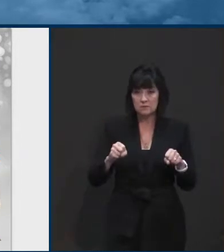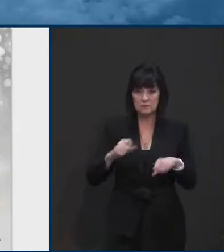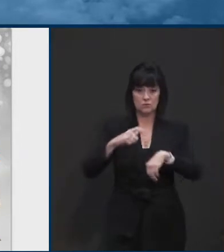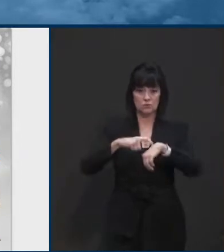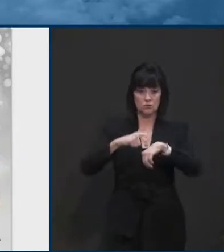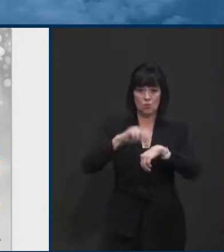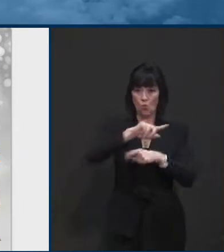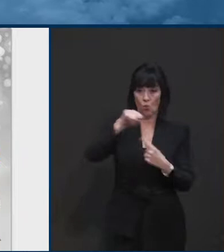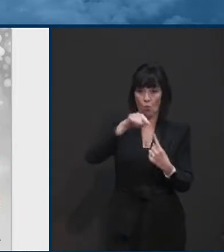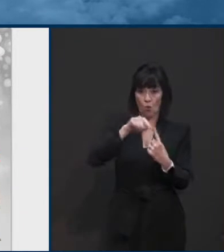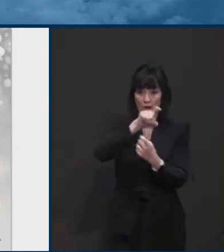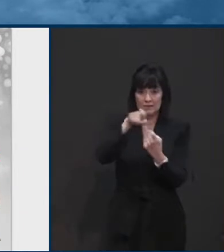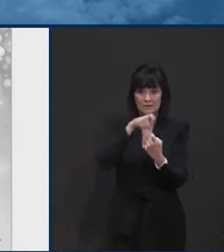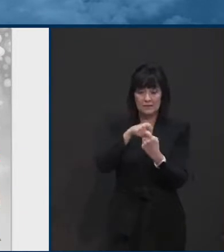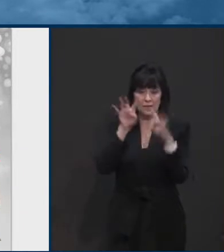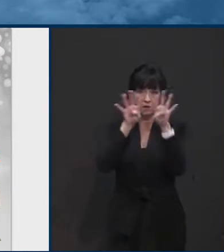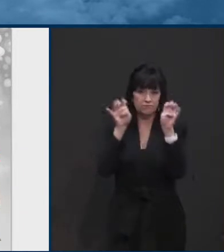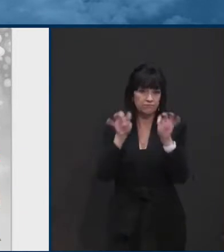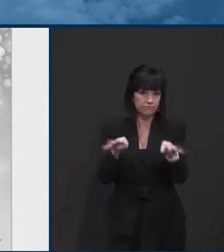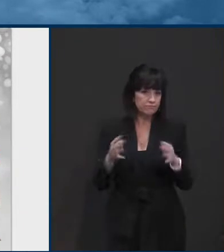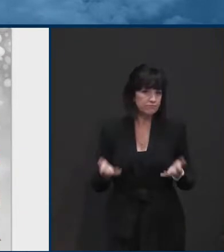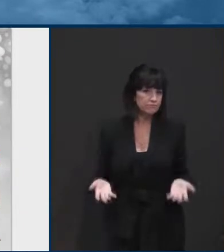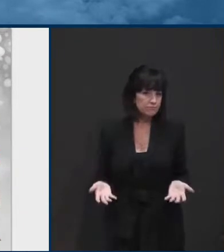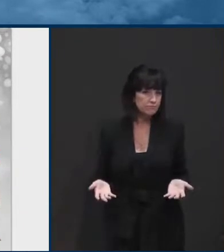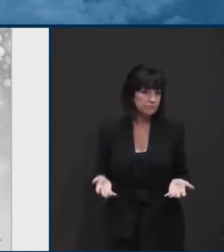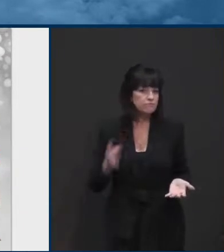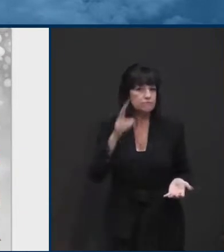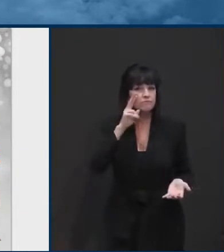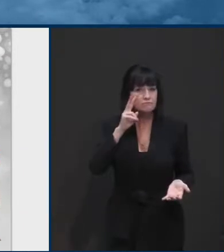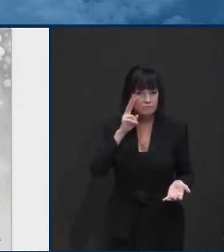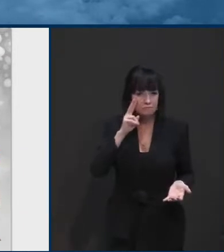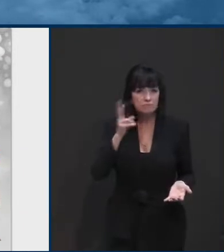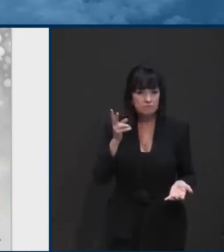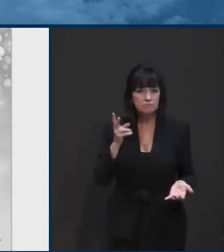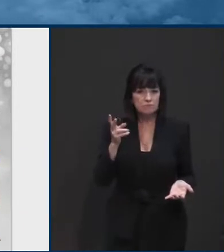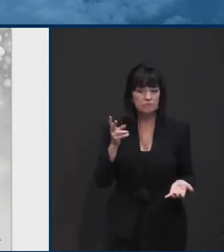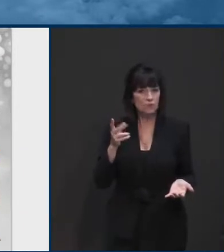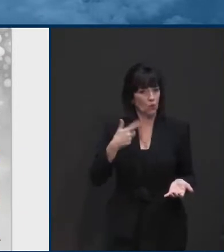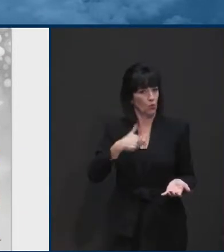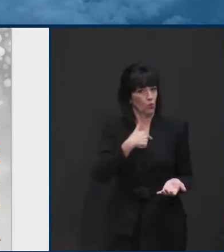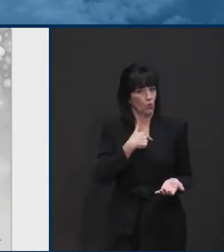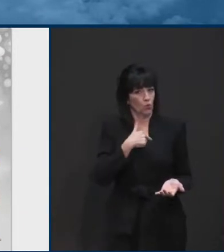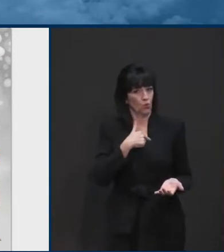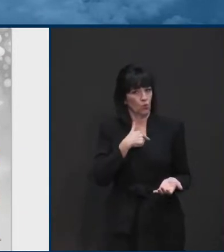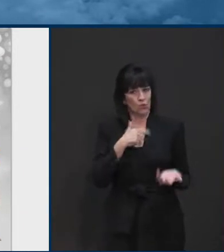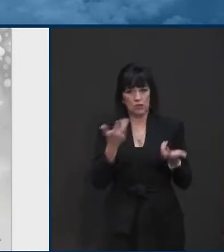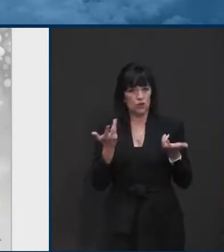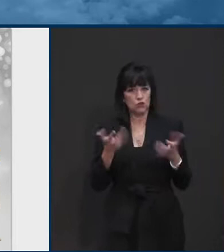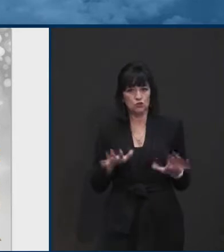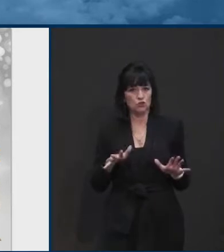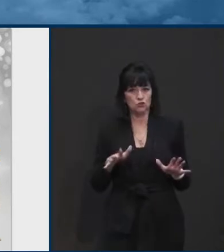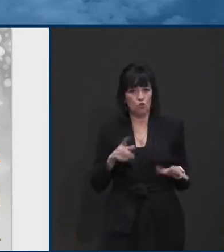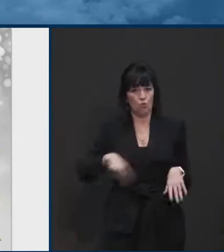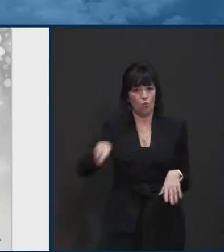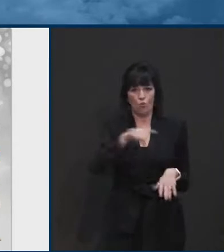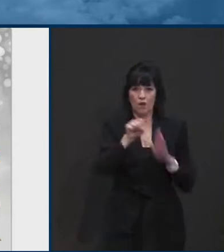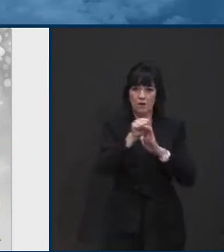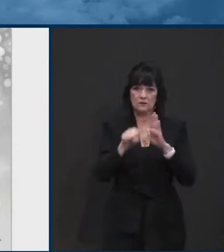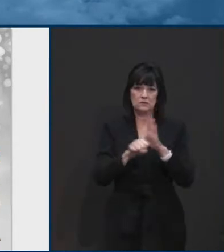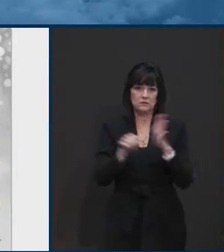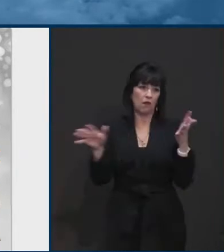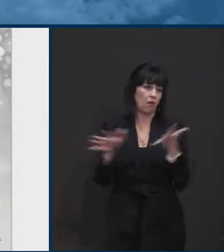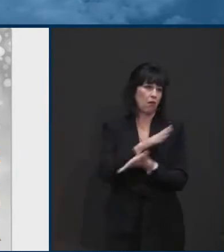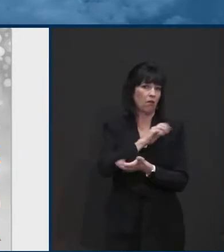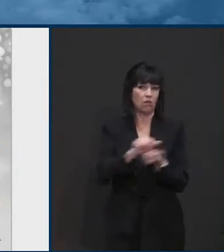we want to be, uh, there, uh, in better condition than the direction that we're headed. So with